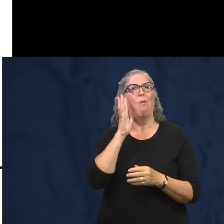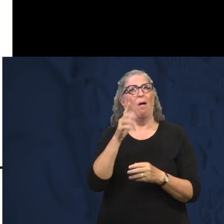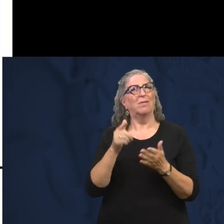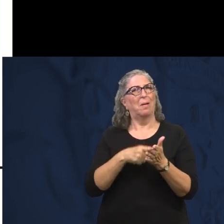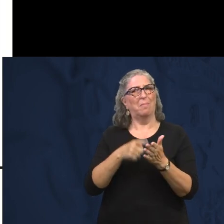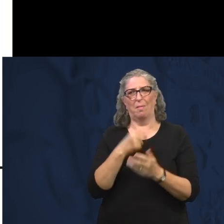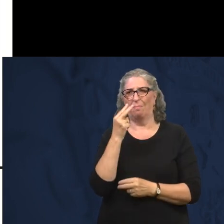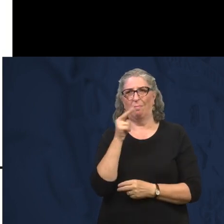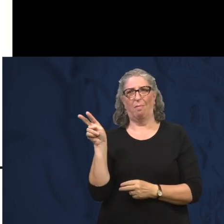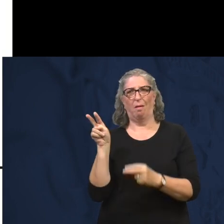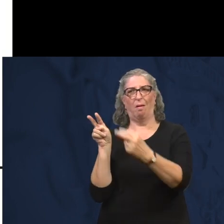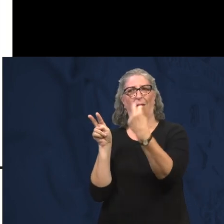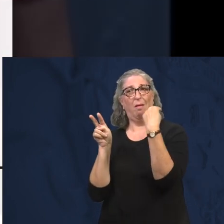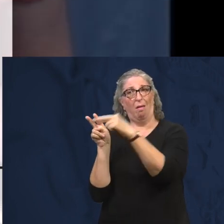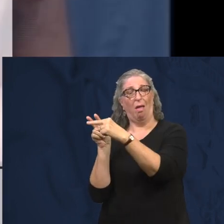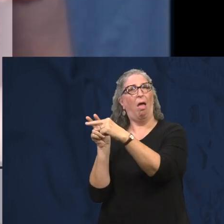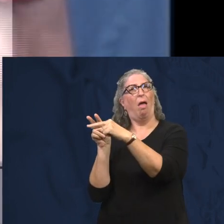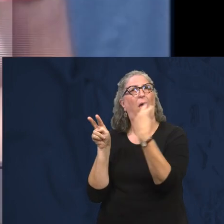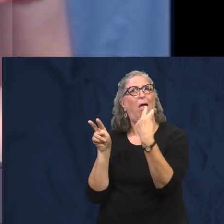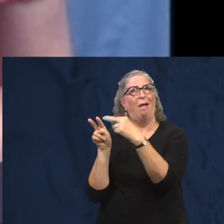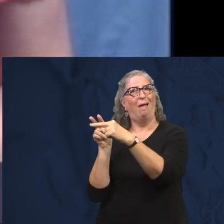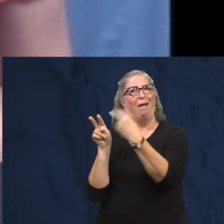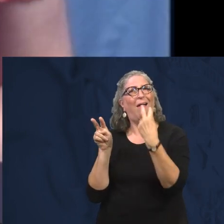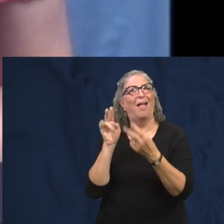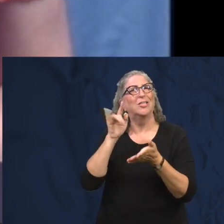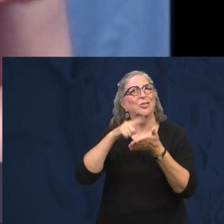behavior or looking back to the adult for more